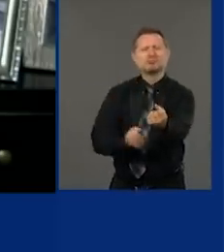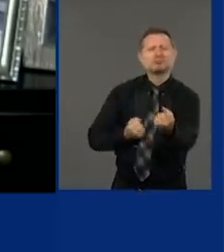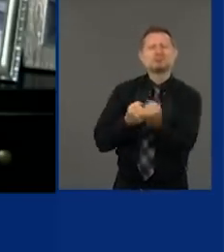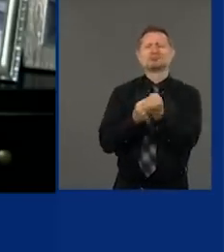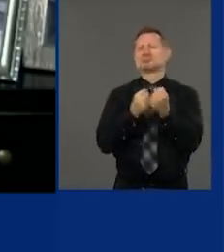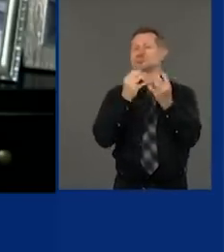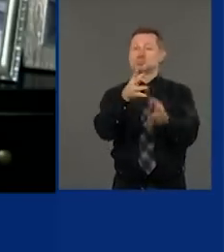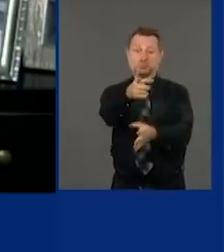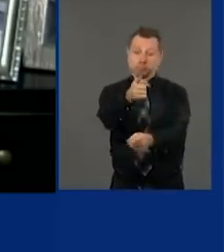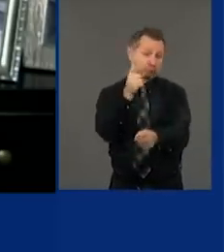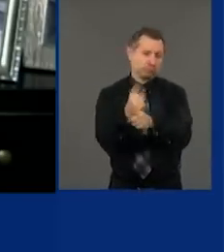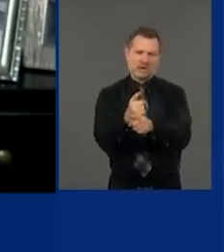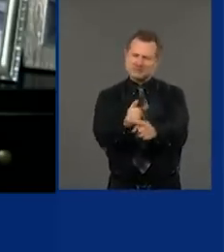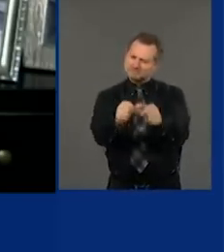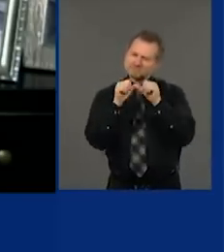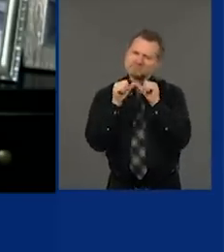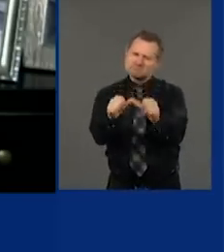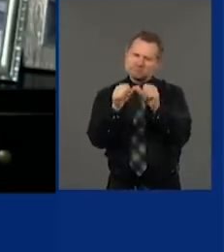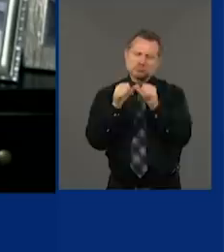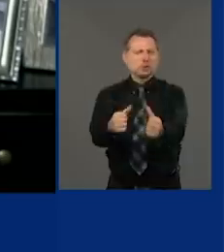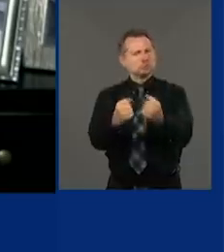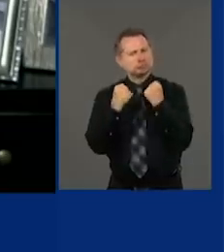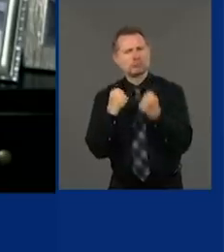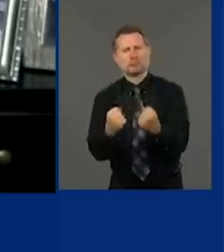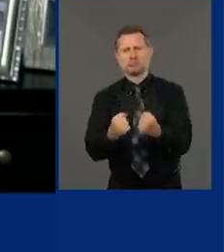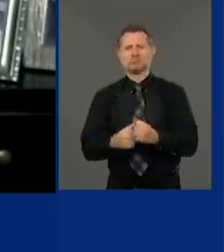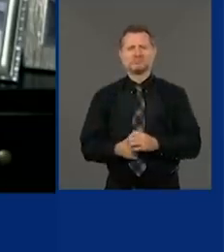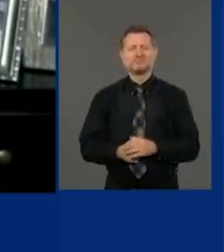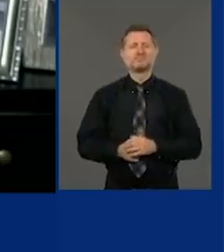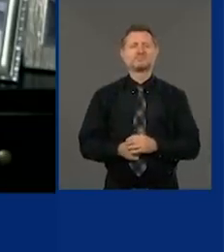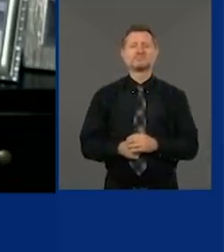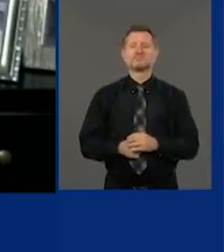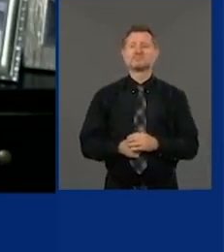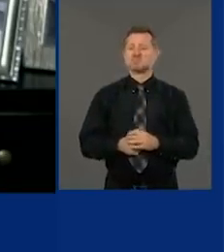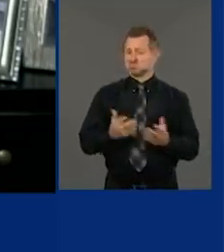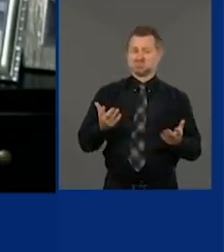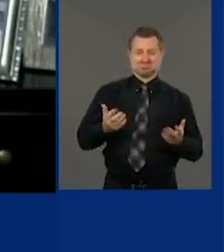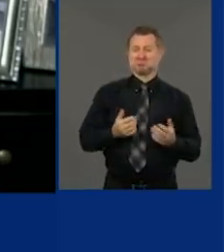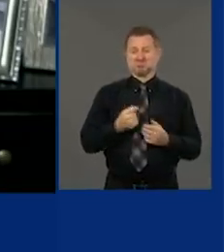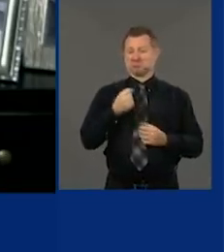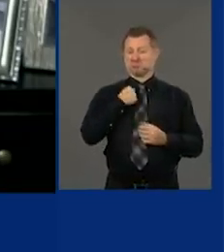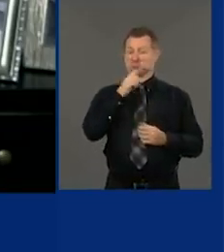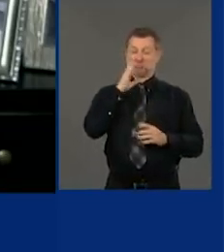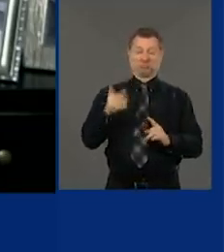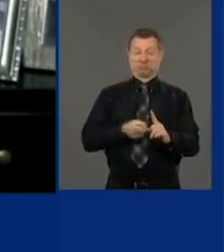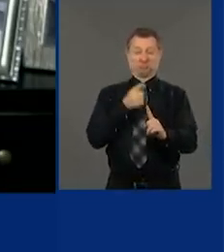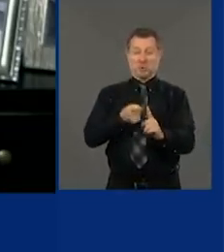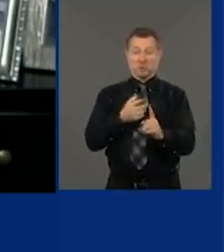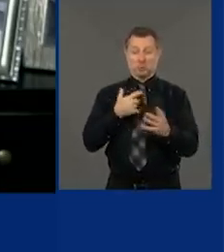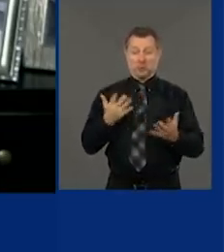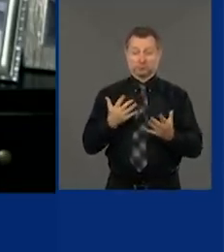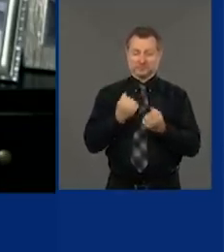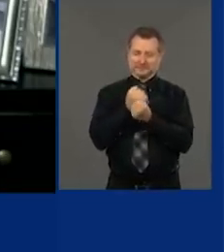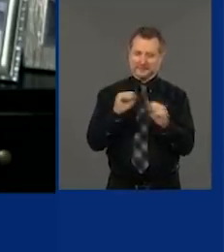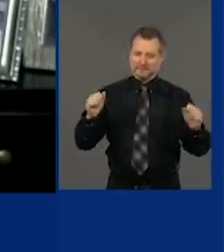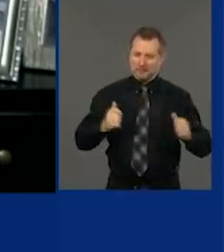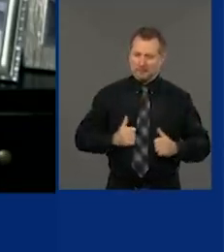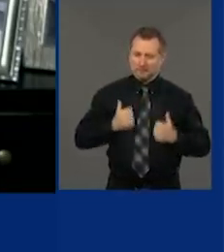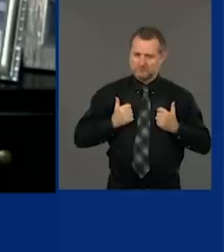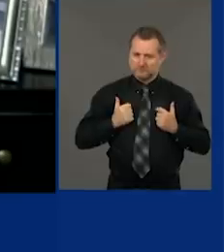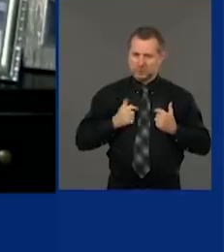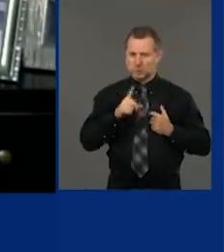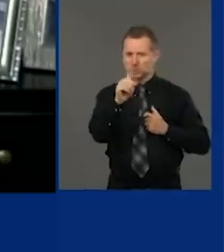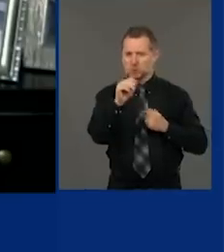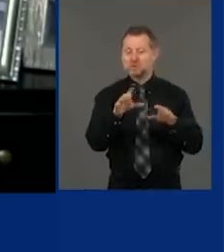going. Stay strong. strong. The facts will bear out. It's about saving lives, and you're doing exactly the right